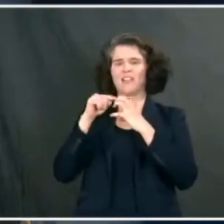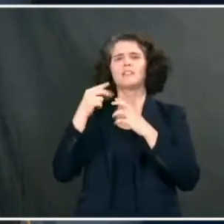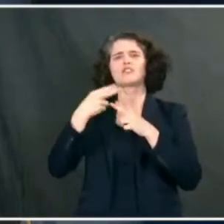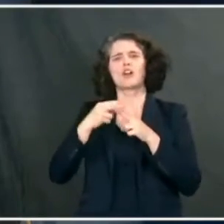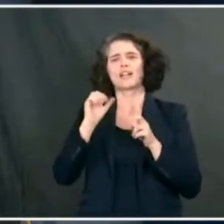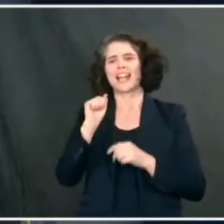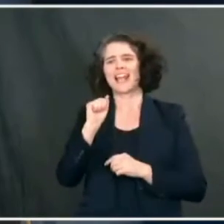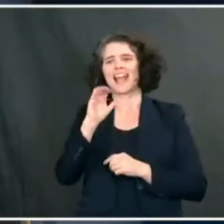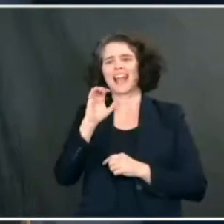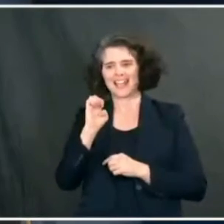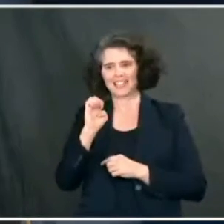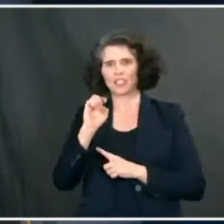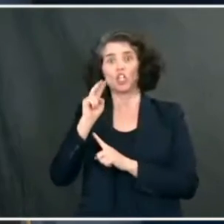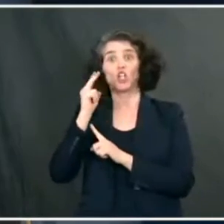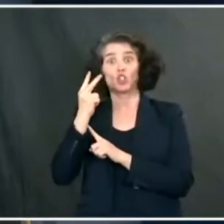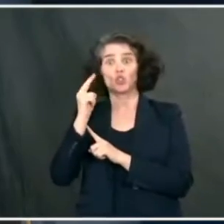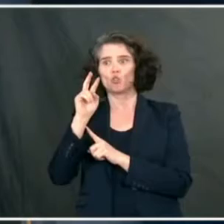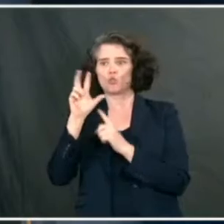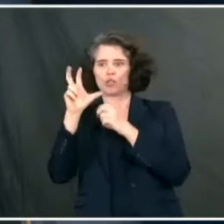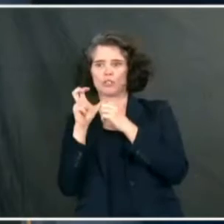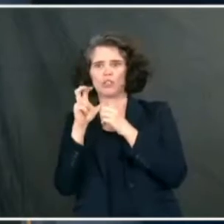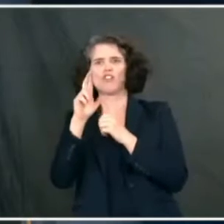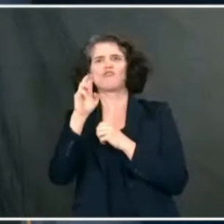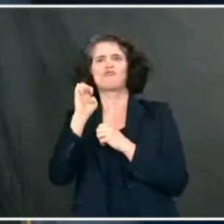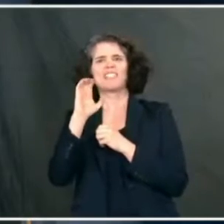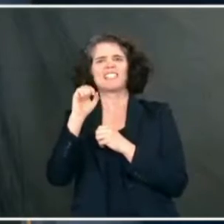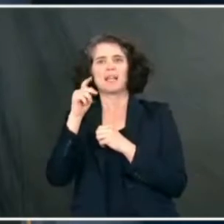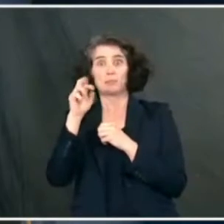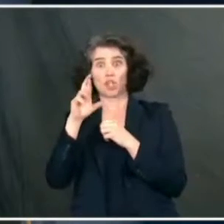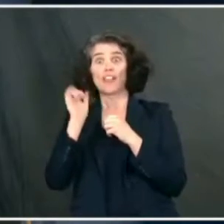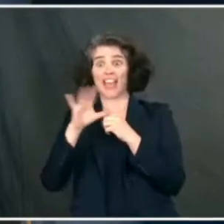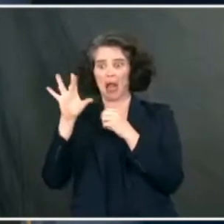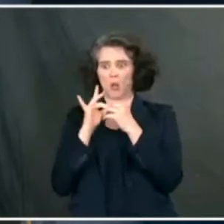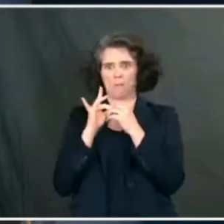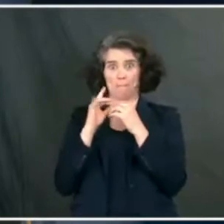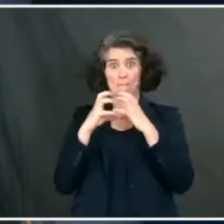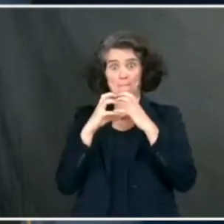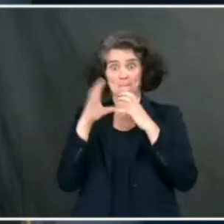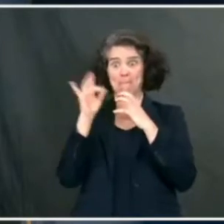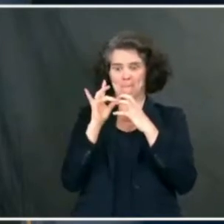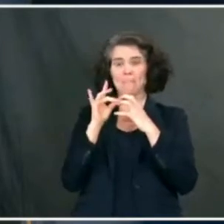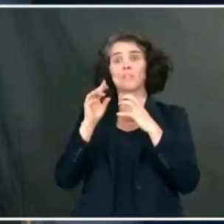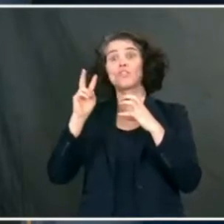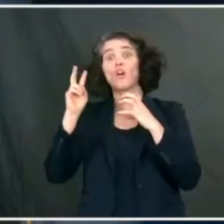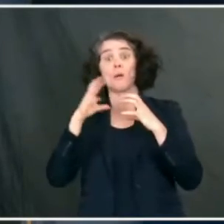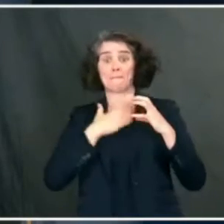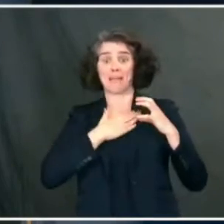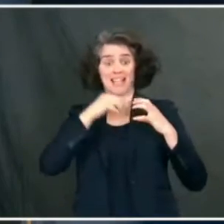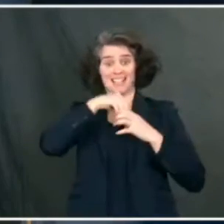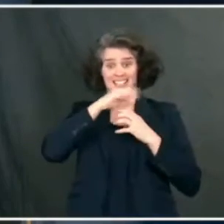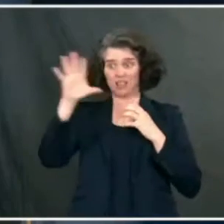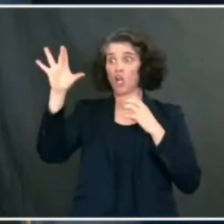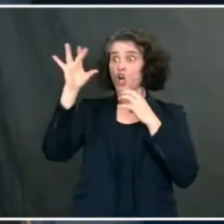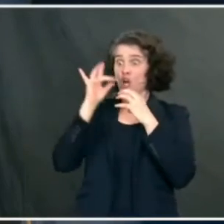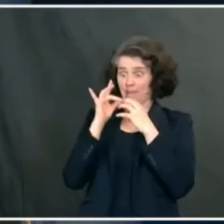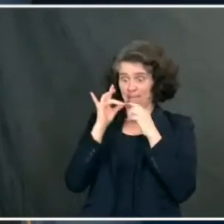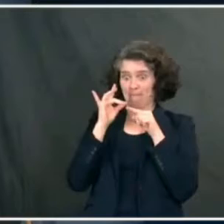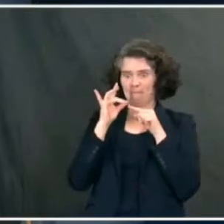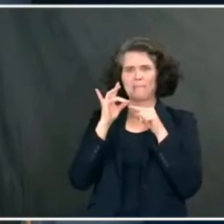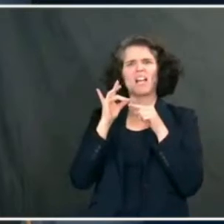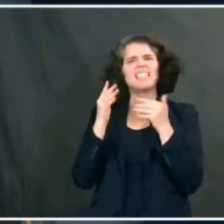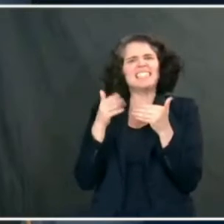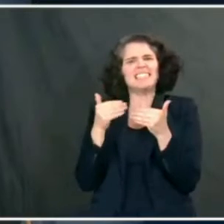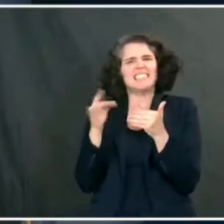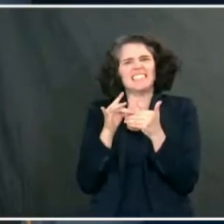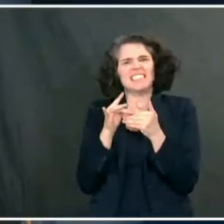receptor, and the facility or affinity with which a virus binds to that means that it very likely